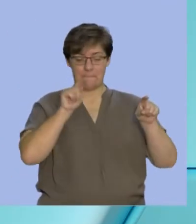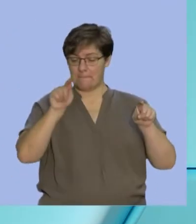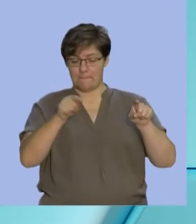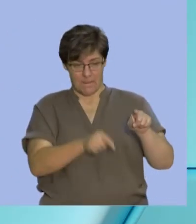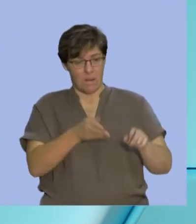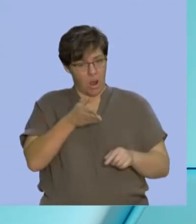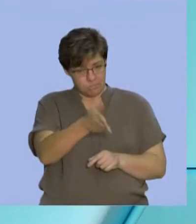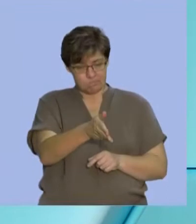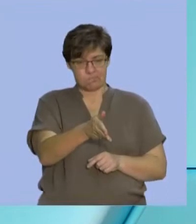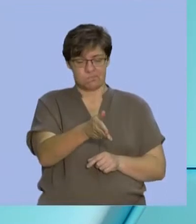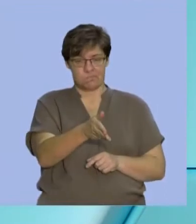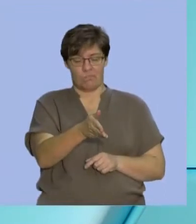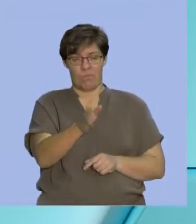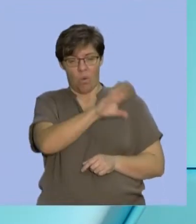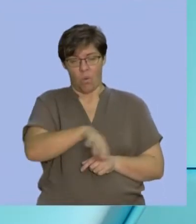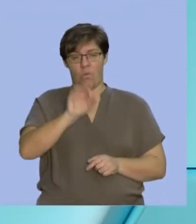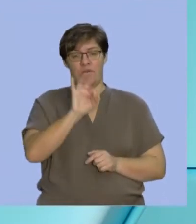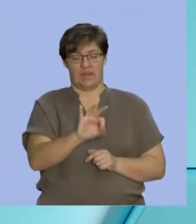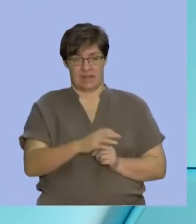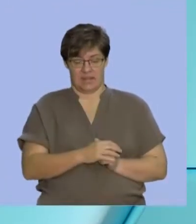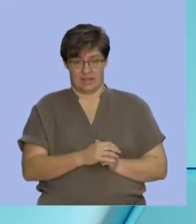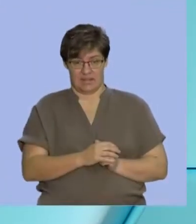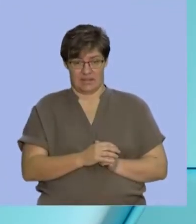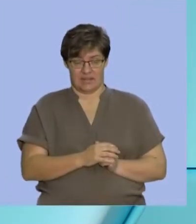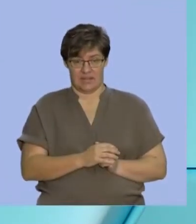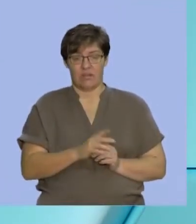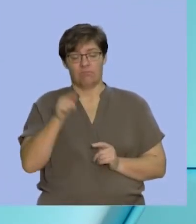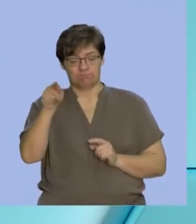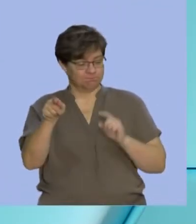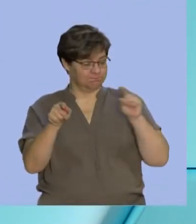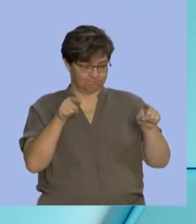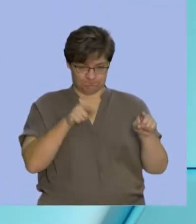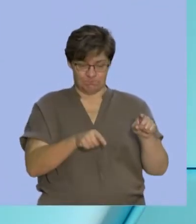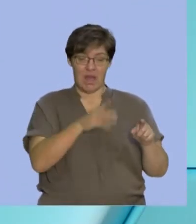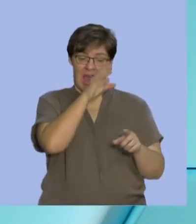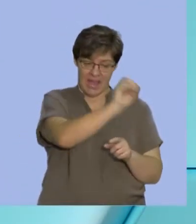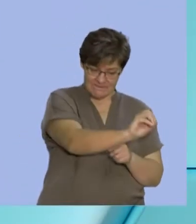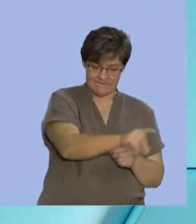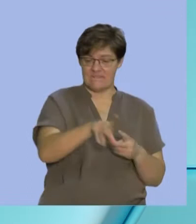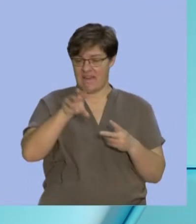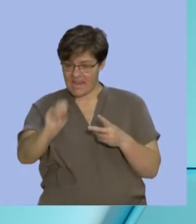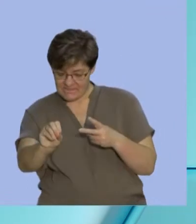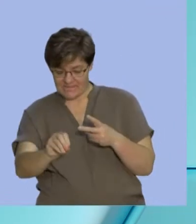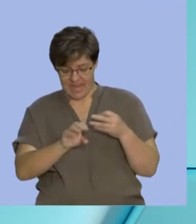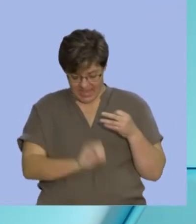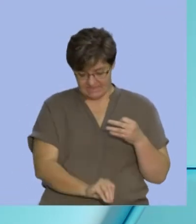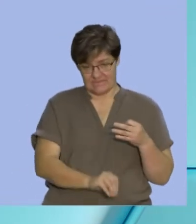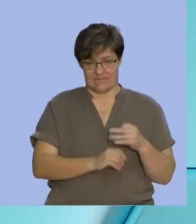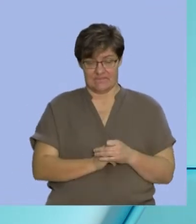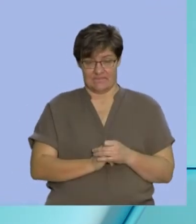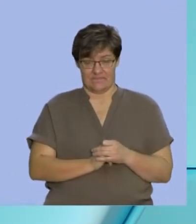all those sets. It's where there are elements that are common to X, Y, and Z.